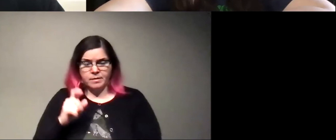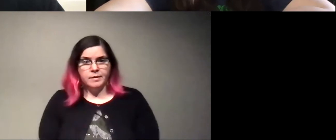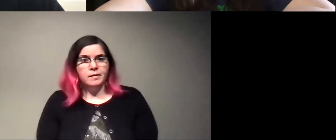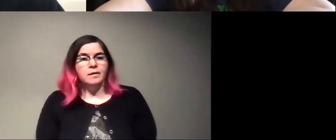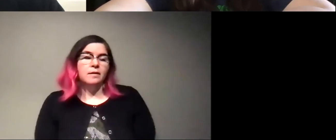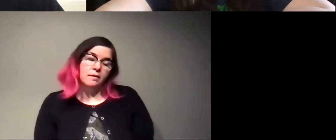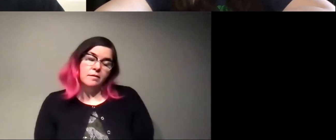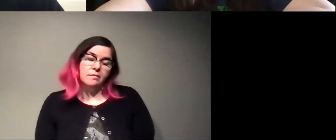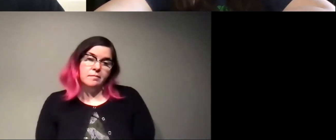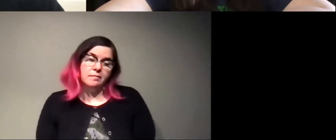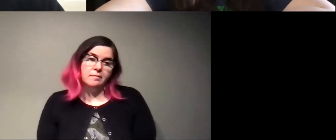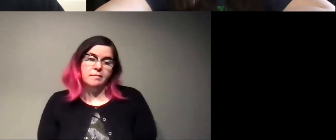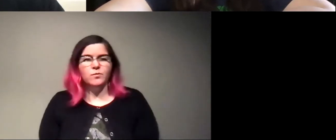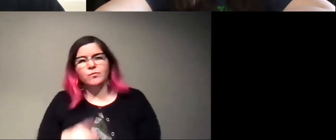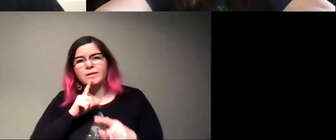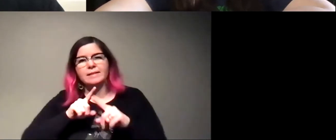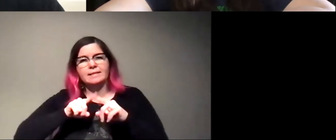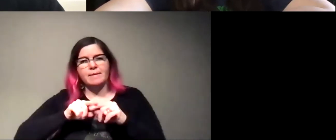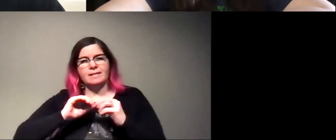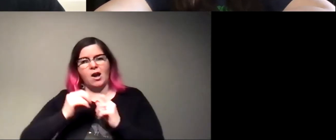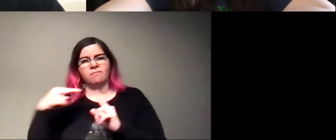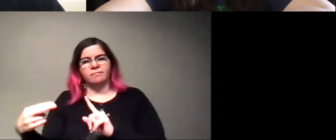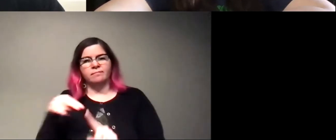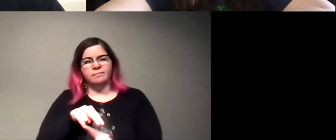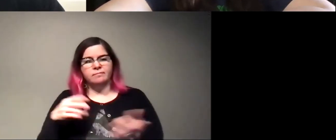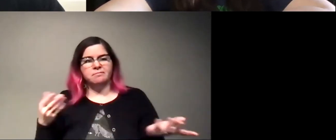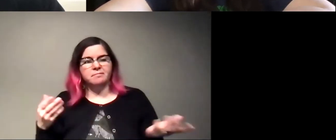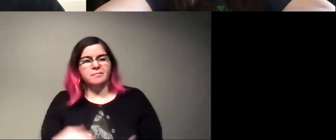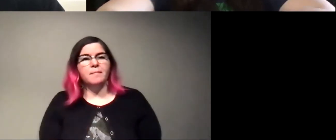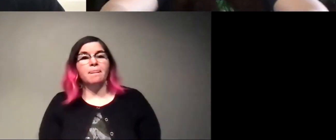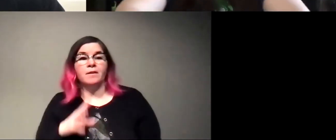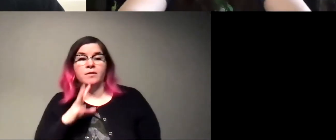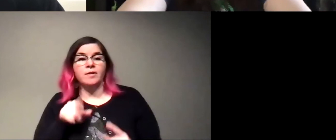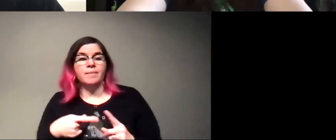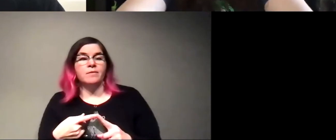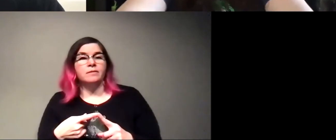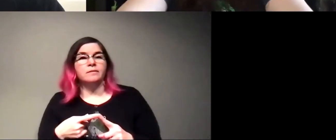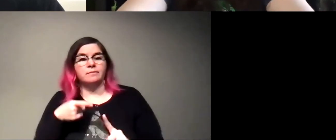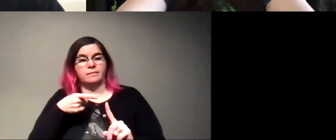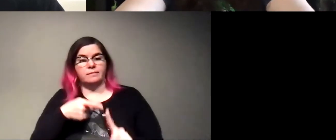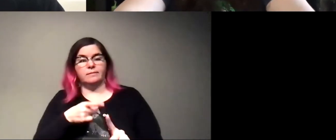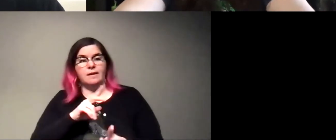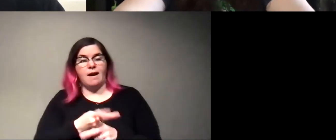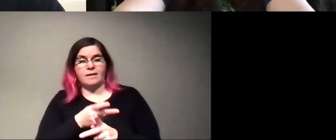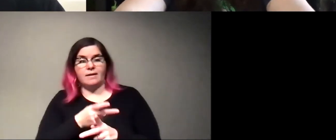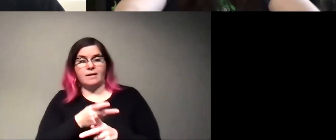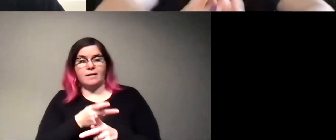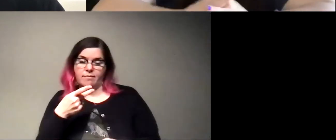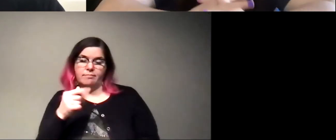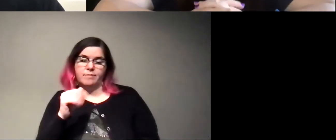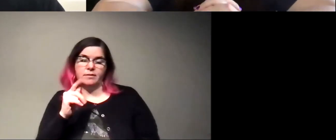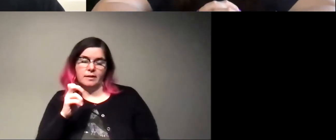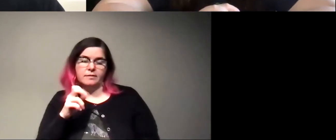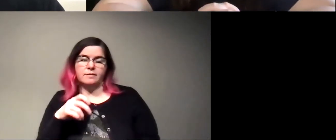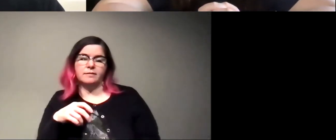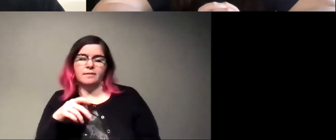um, that's, I guess it depends on the way you look at it. So, um, when we talk about these types of parasites or pathogens, you can